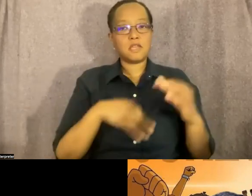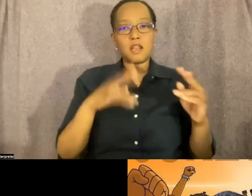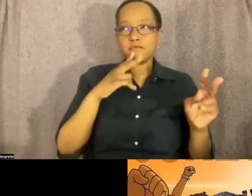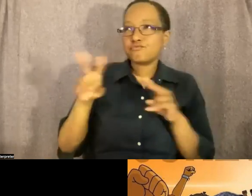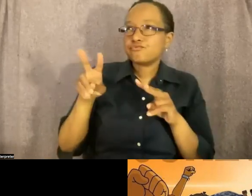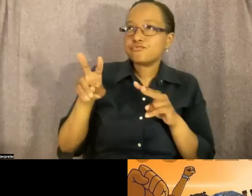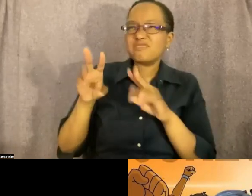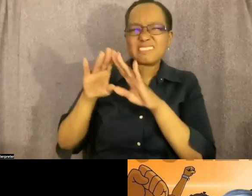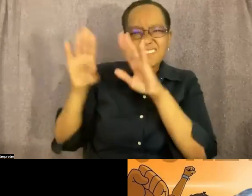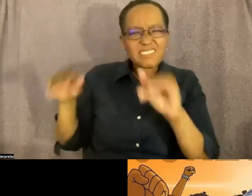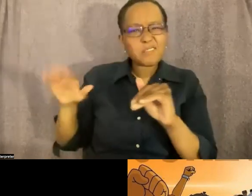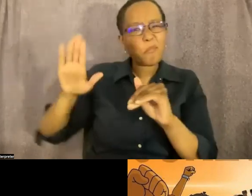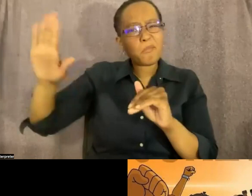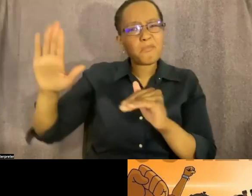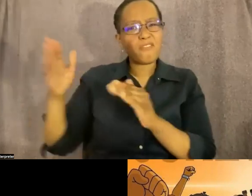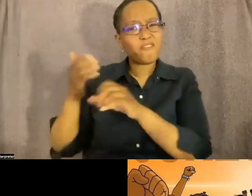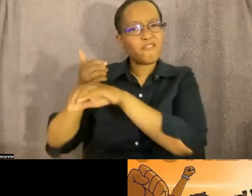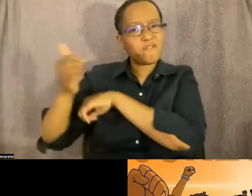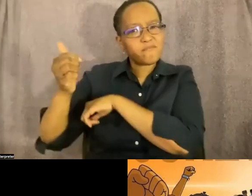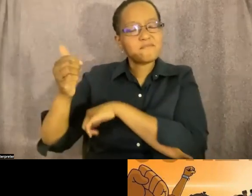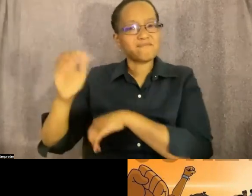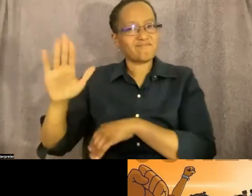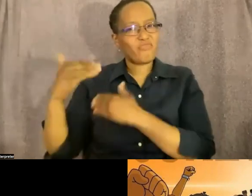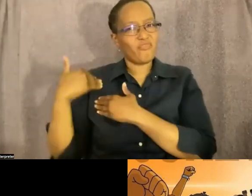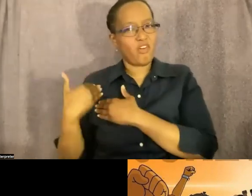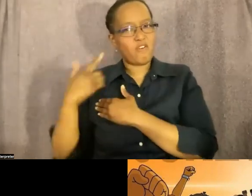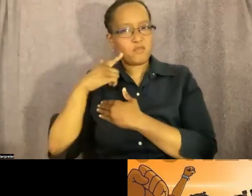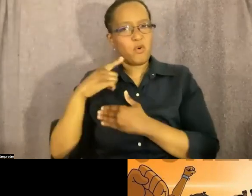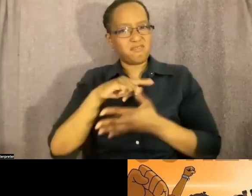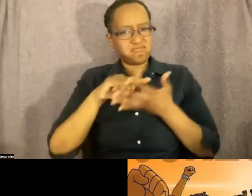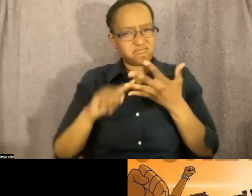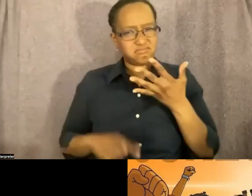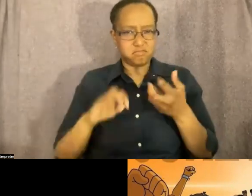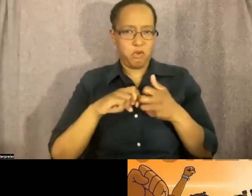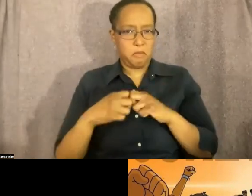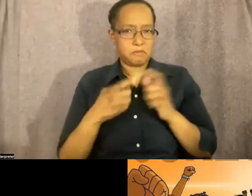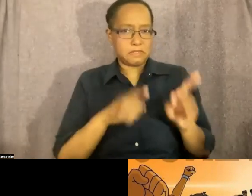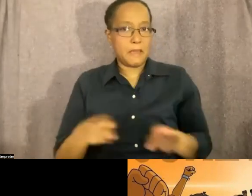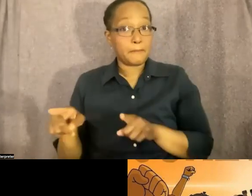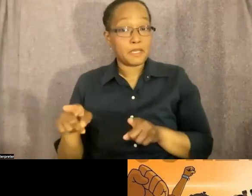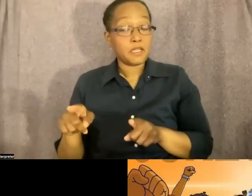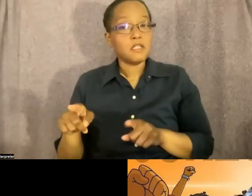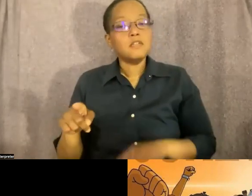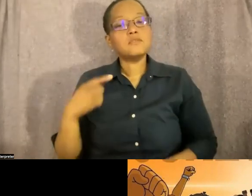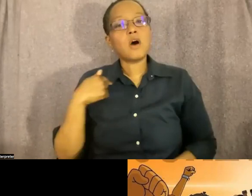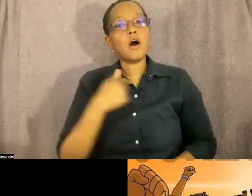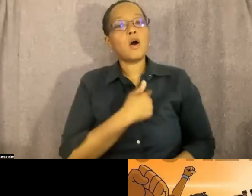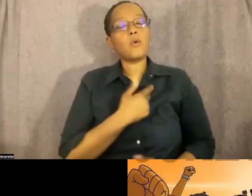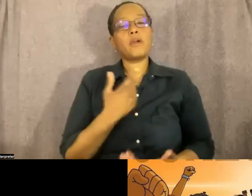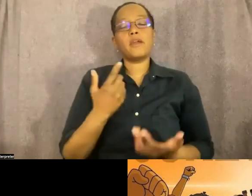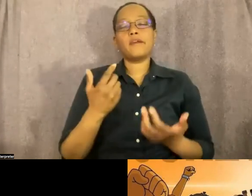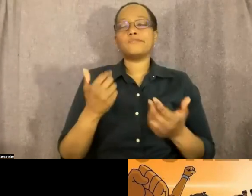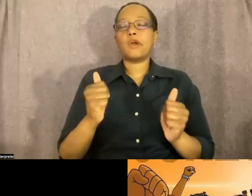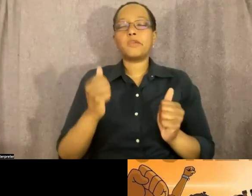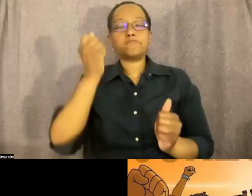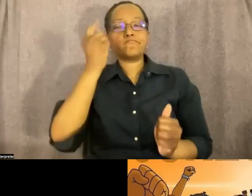systemic responsibility for these issues. And so to make that make sense, someone said to me one time,